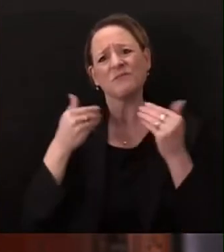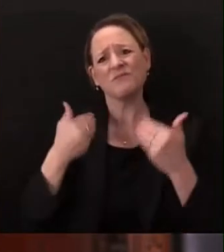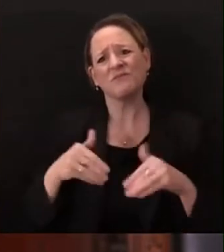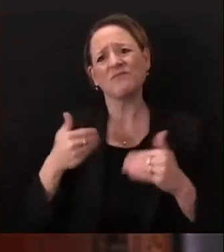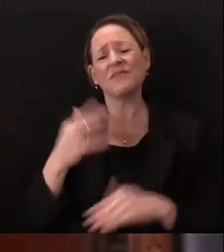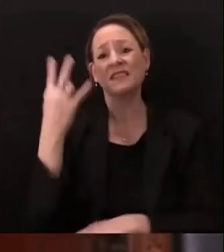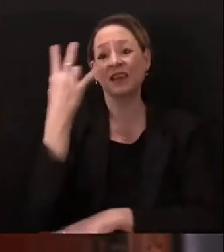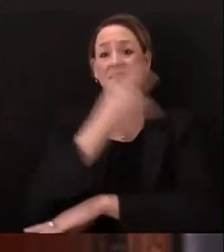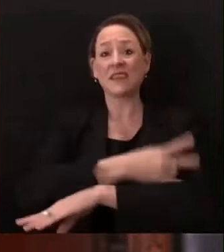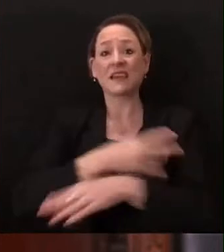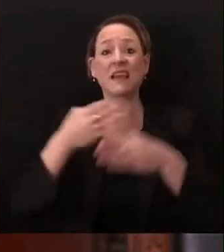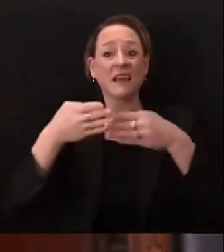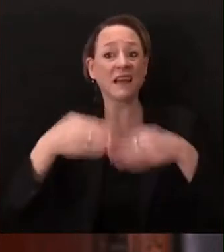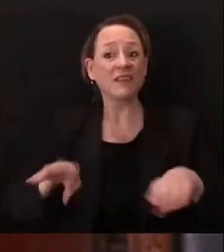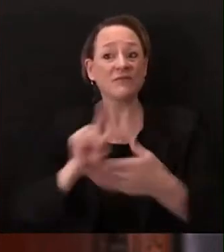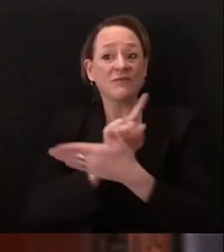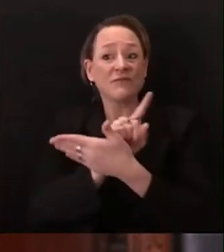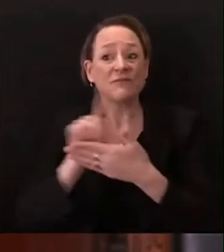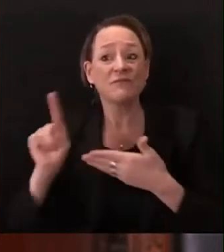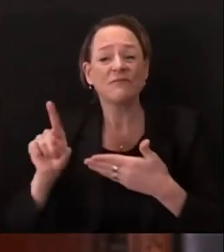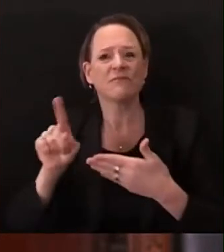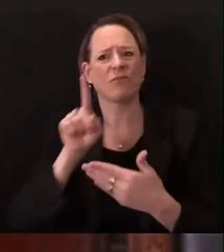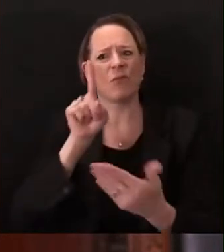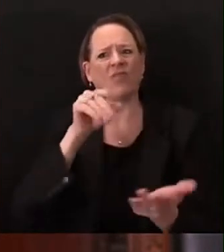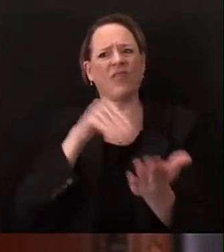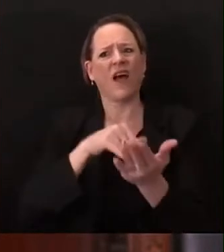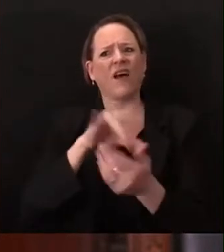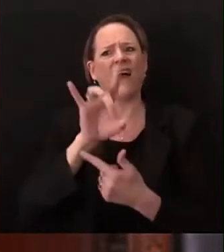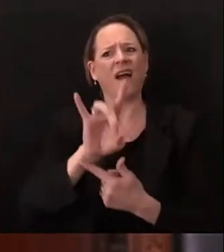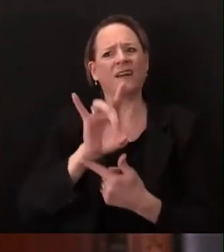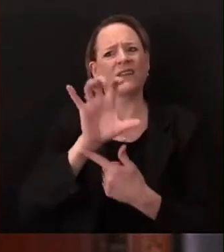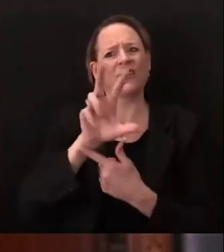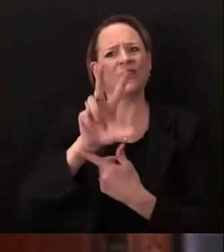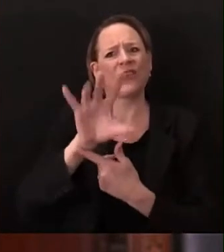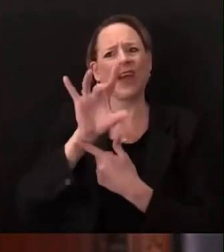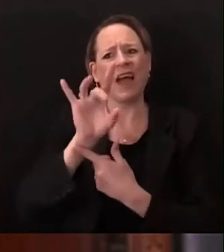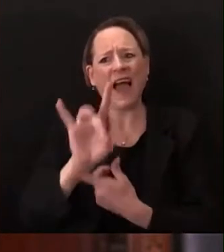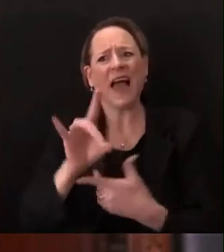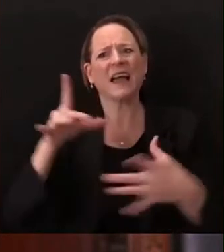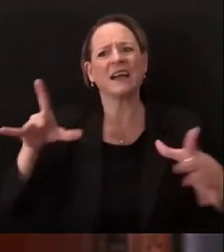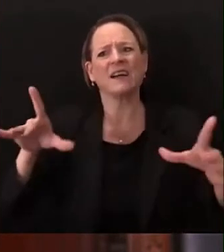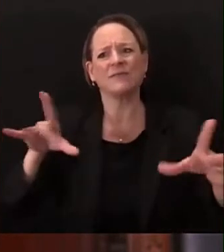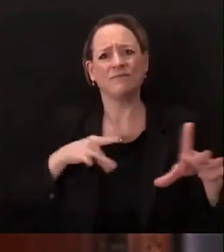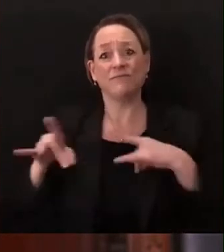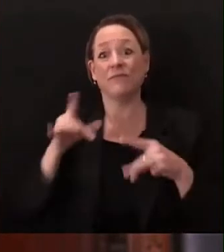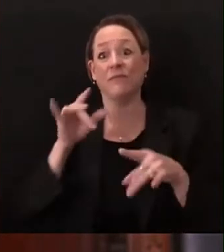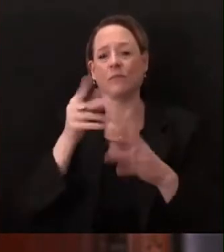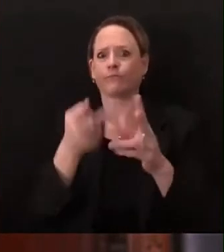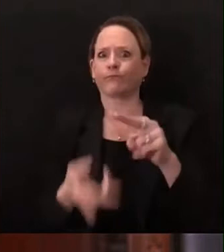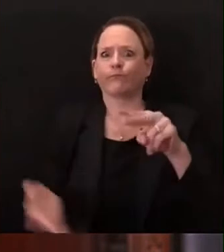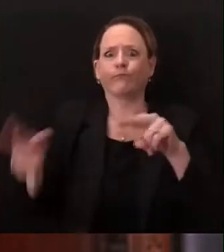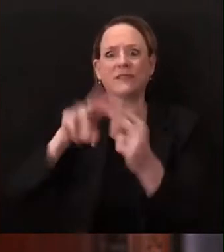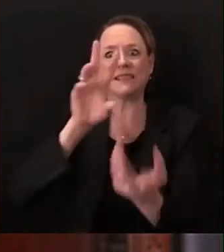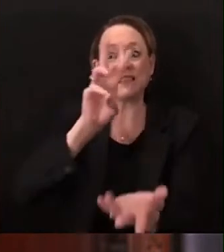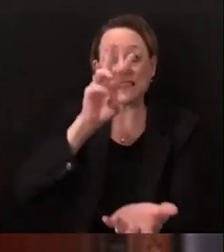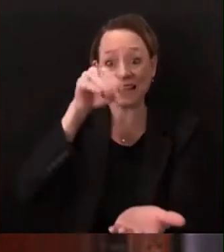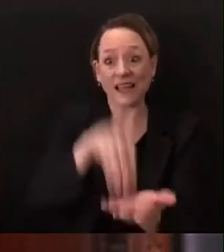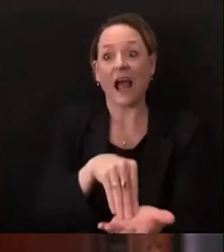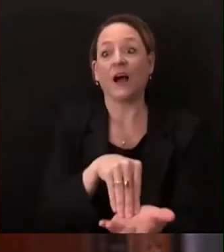per day the number of confirmed covid 19 cases has tripled we now have more than